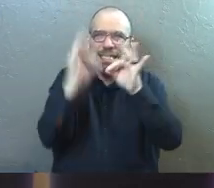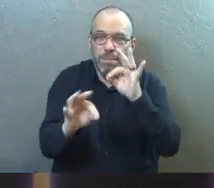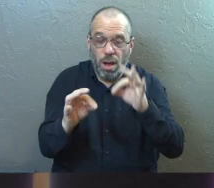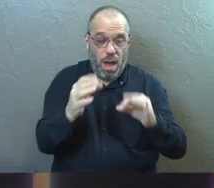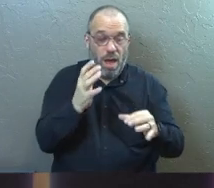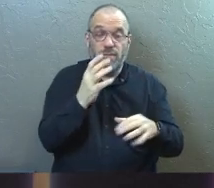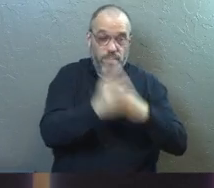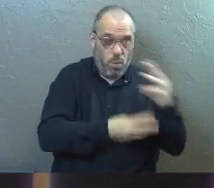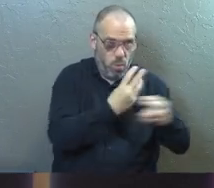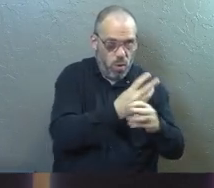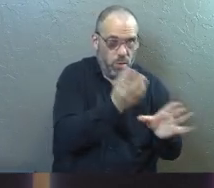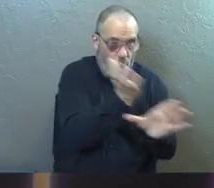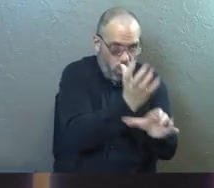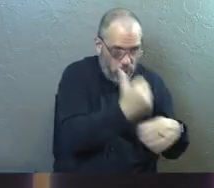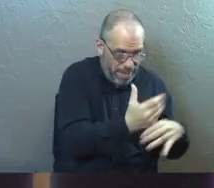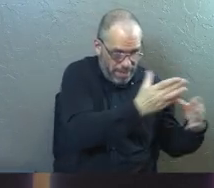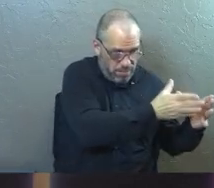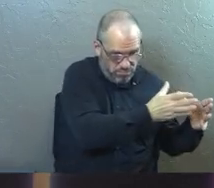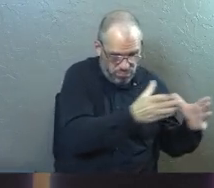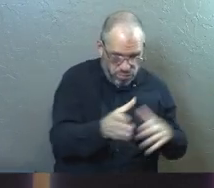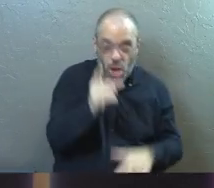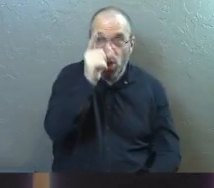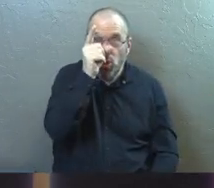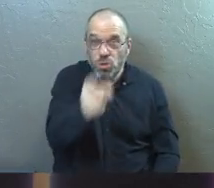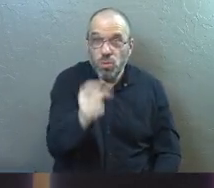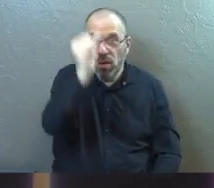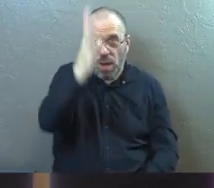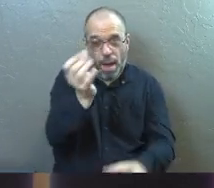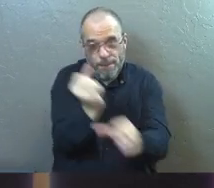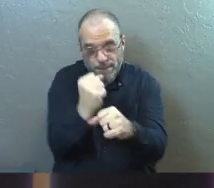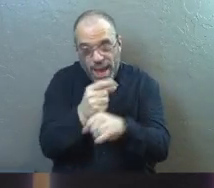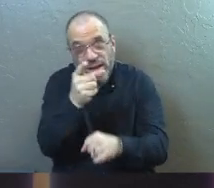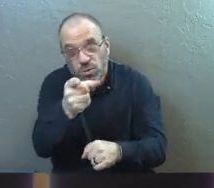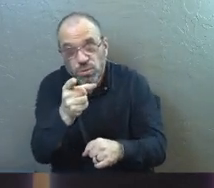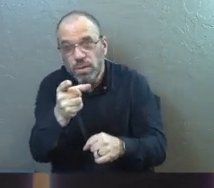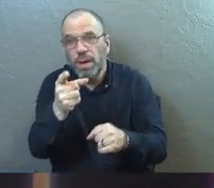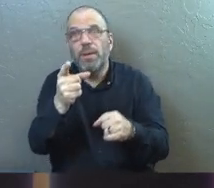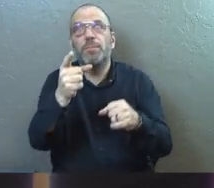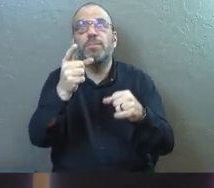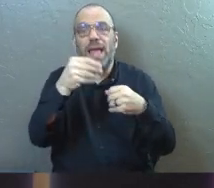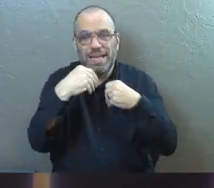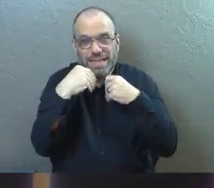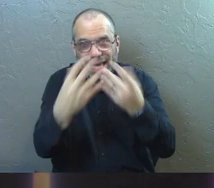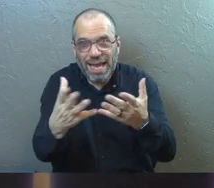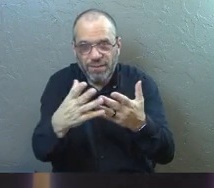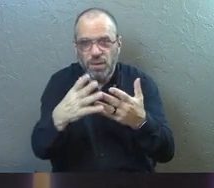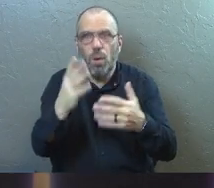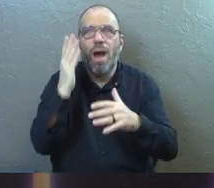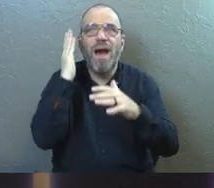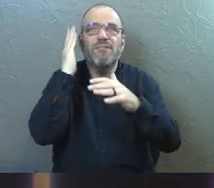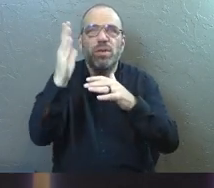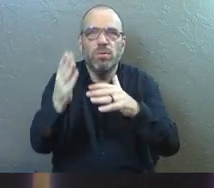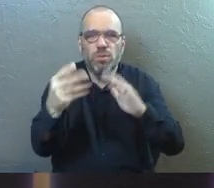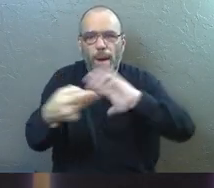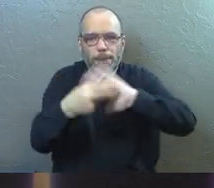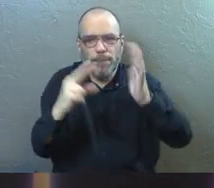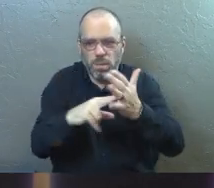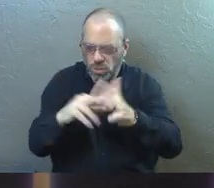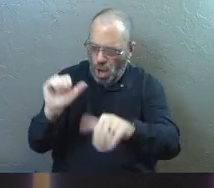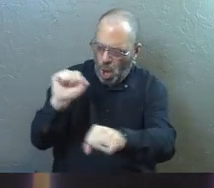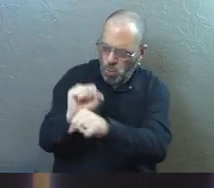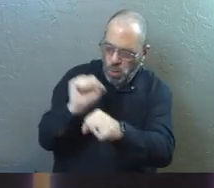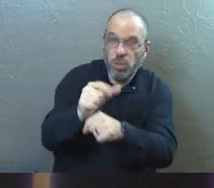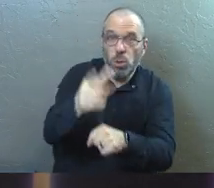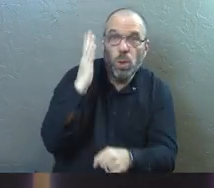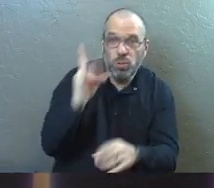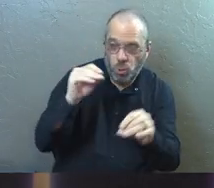from the creation of the world, you individually, God formed you, made you, and gave you a future purpose, a set of works